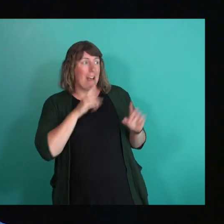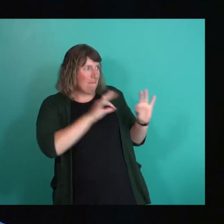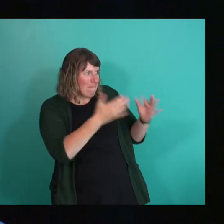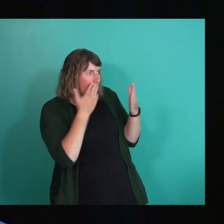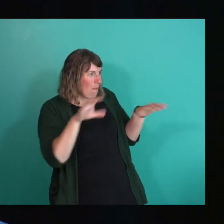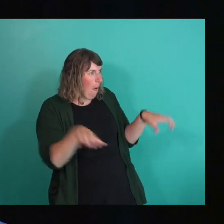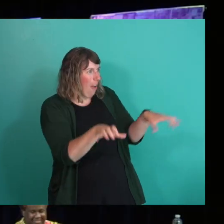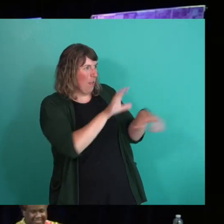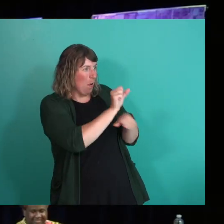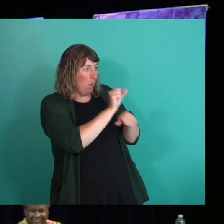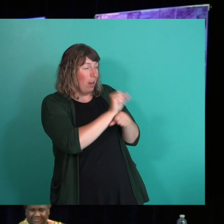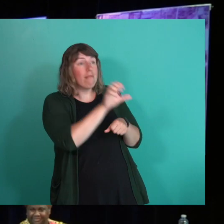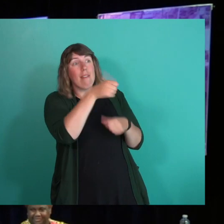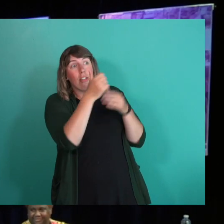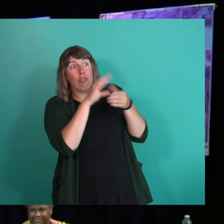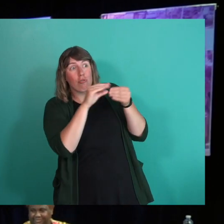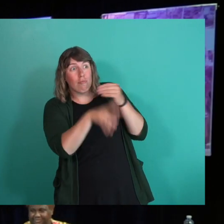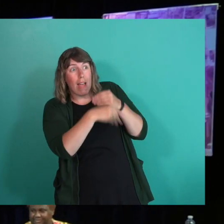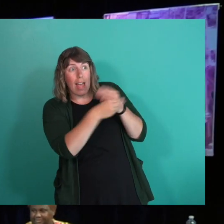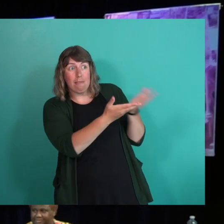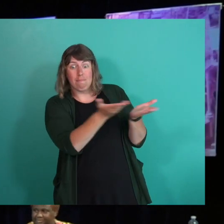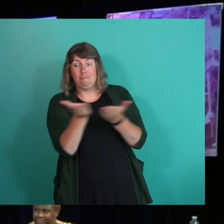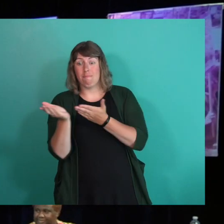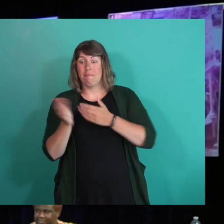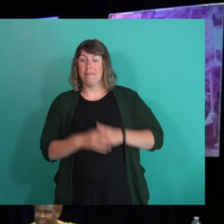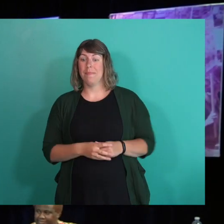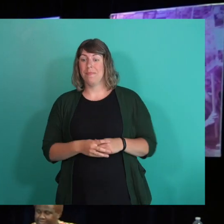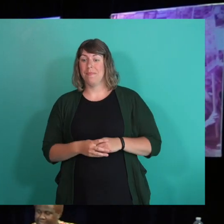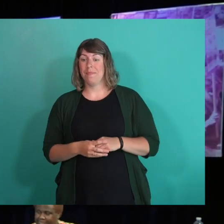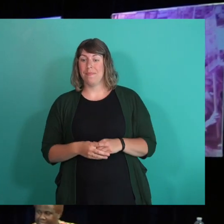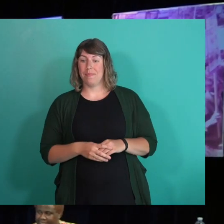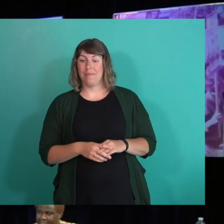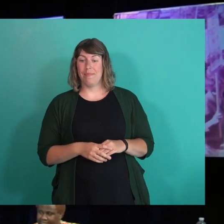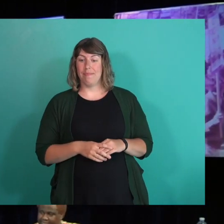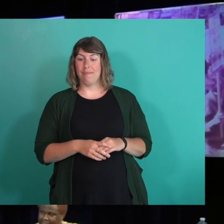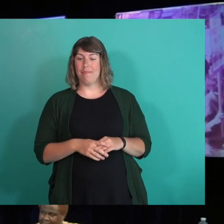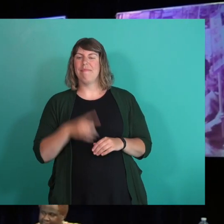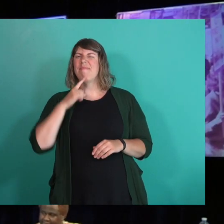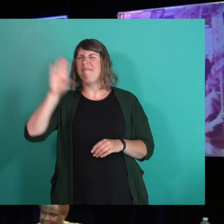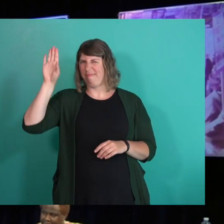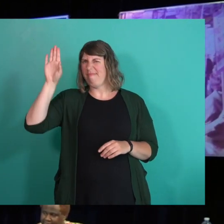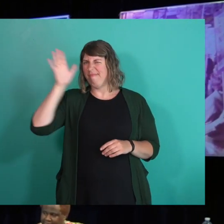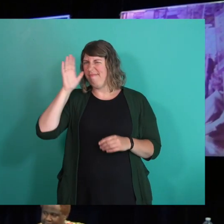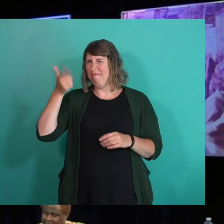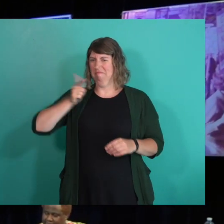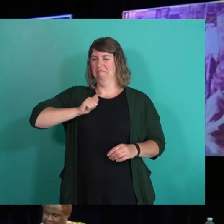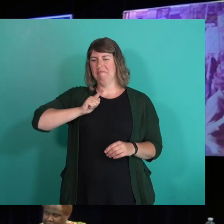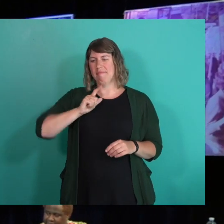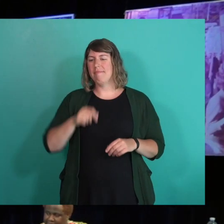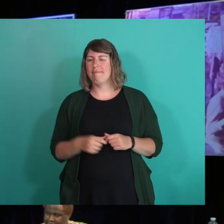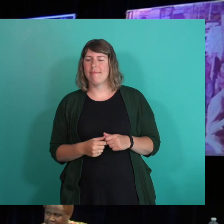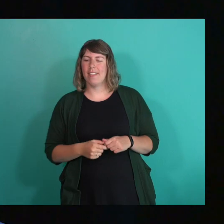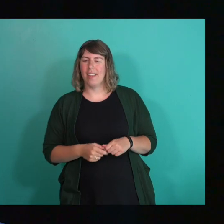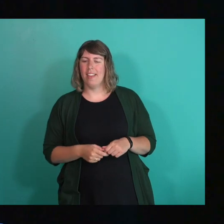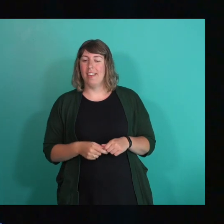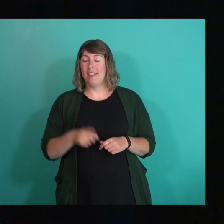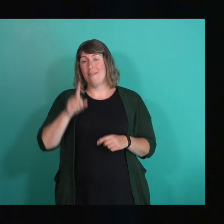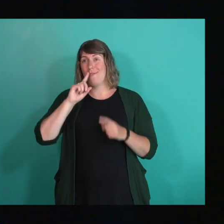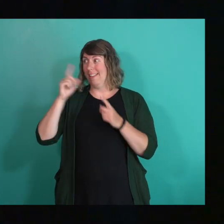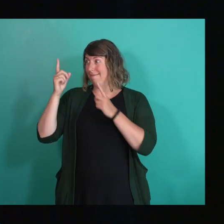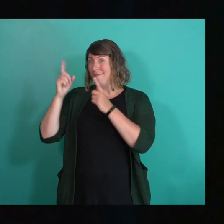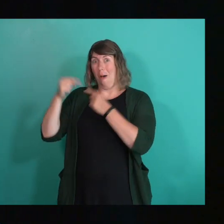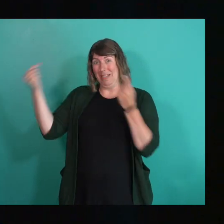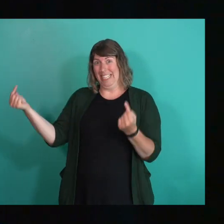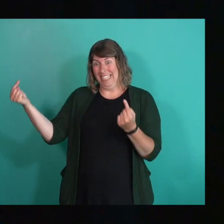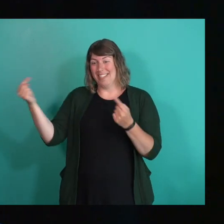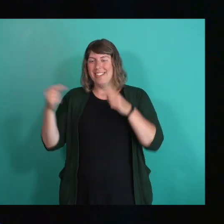that. Does anybody else want to share? Well, I'll go next because it's a little bit like at the opposite end of the